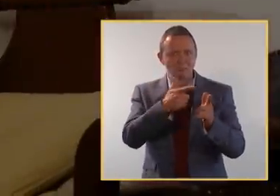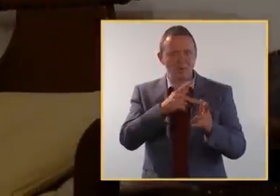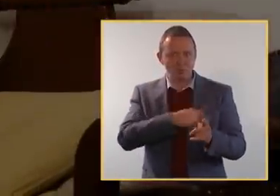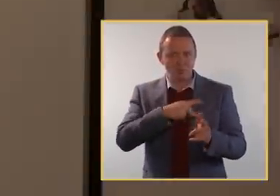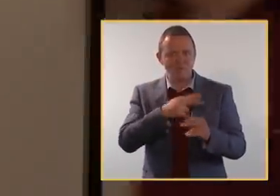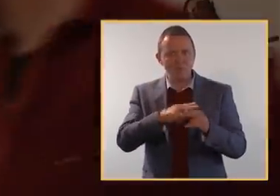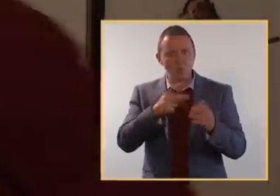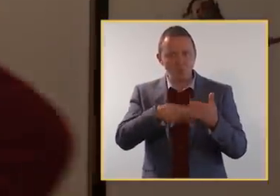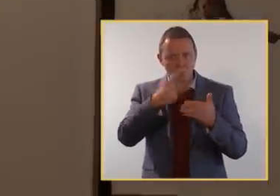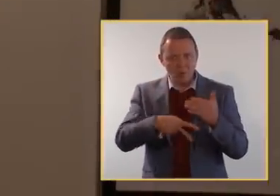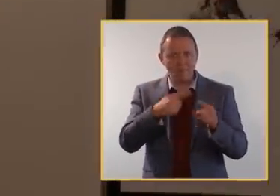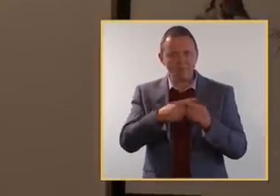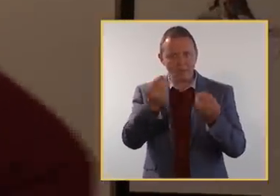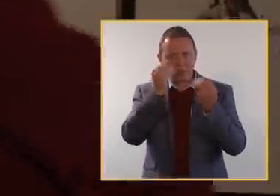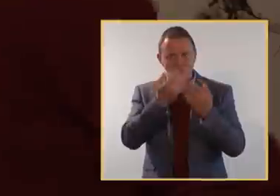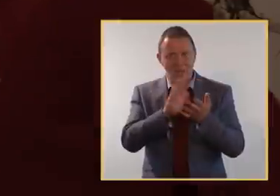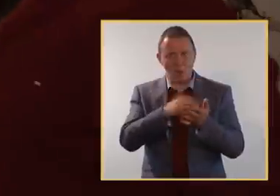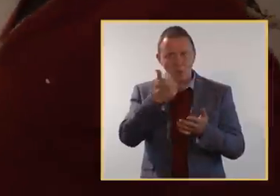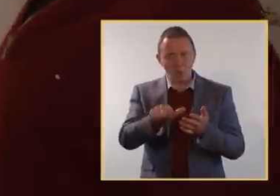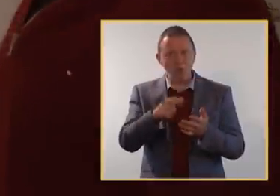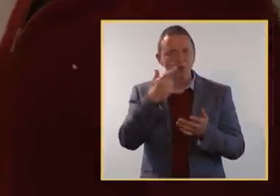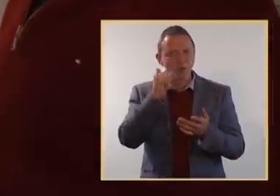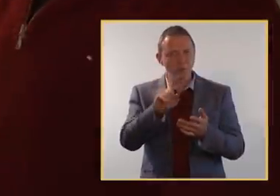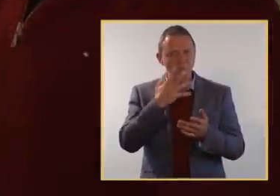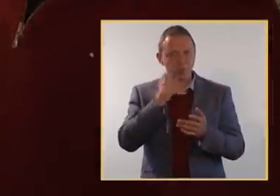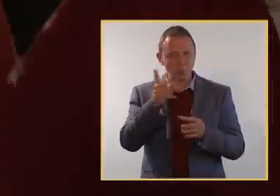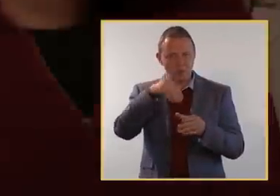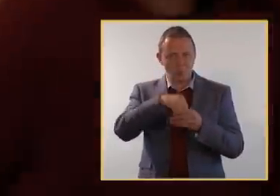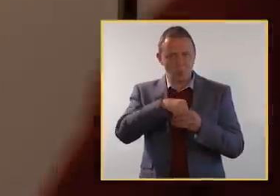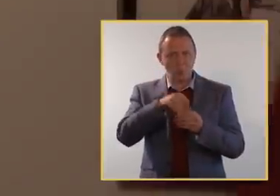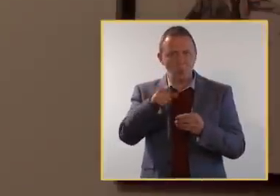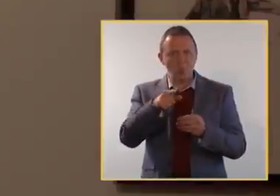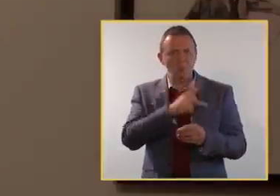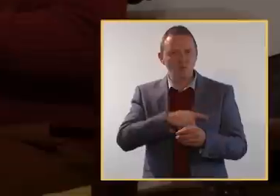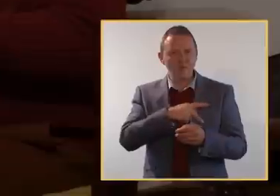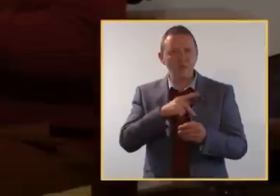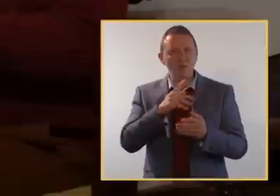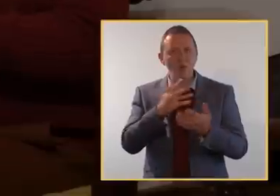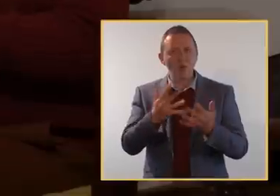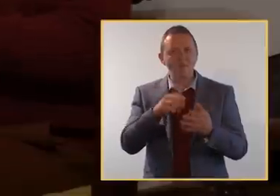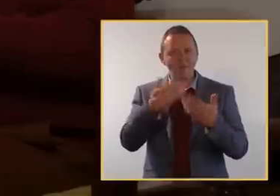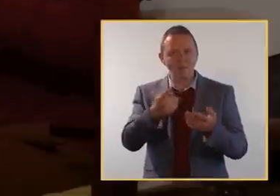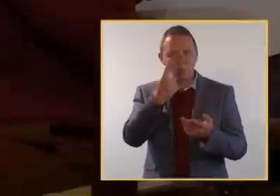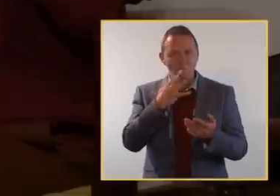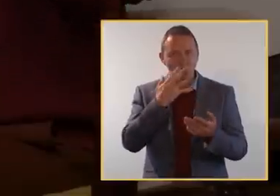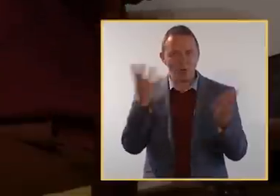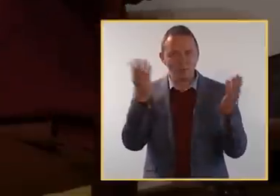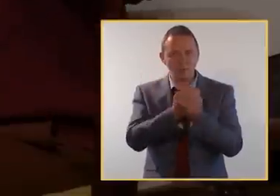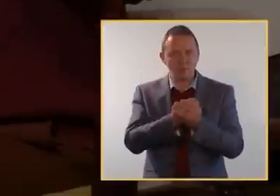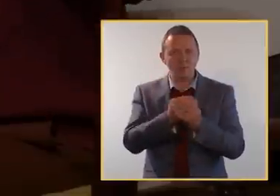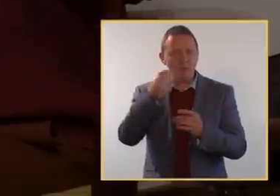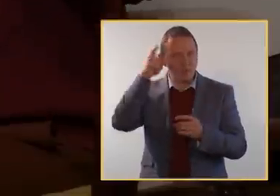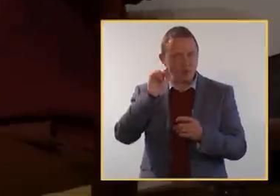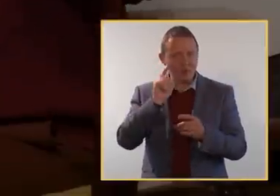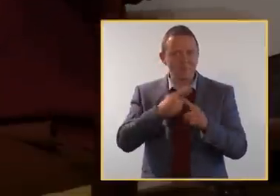audiologist for adjustments and therapy. However you buy, check what's included in the price you're given. After all, you can't just expect to